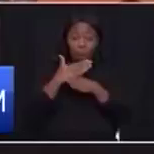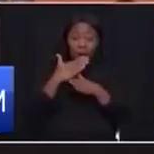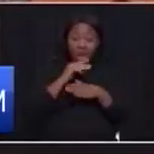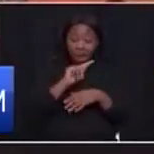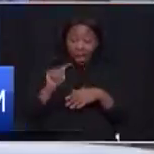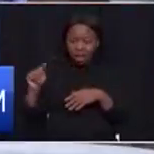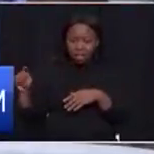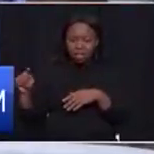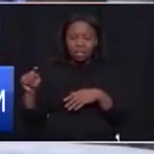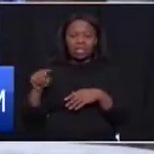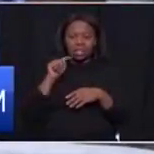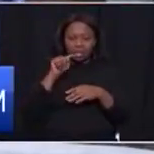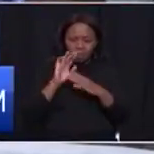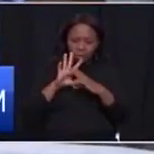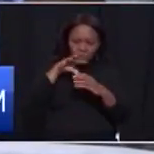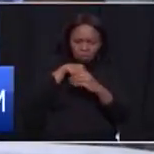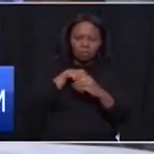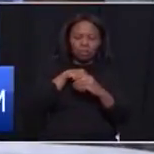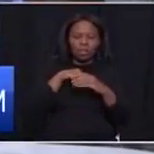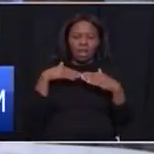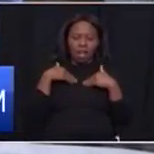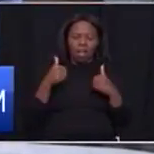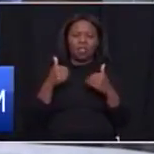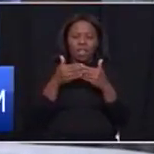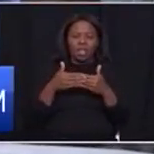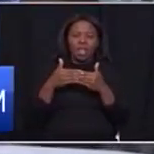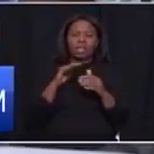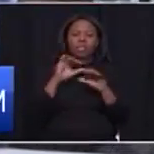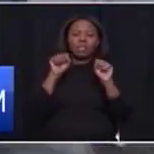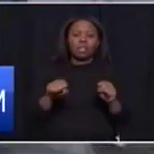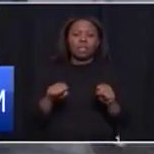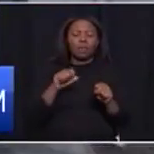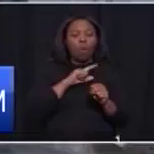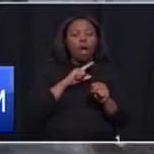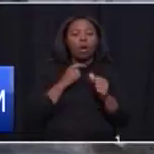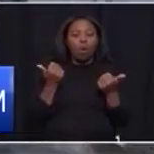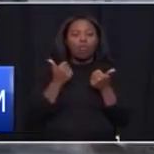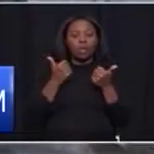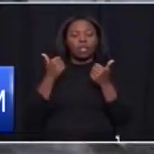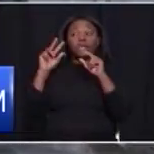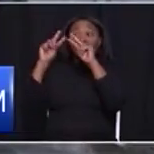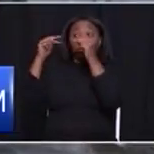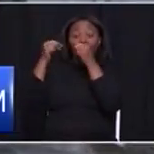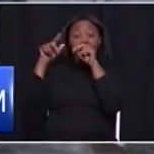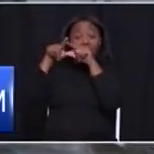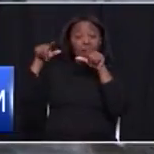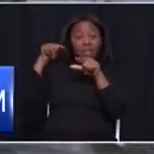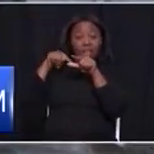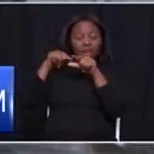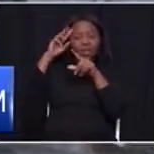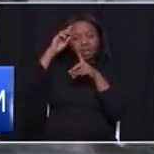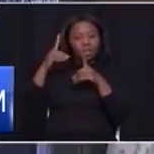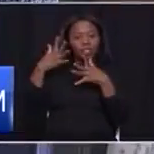of our primary health care system. And as it's already been decided at a national level, community health workers